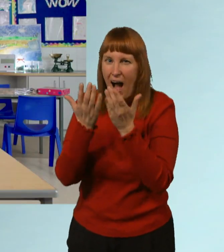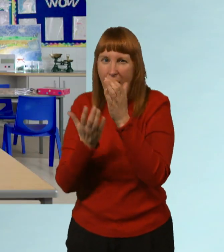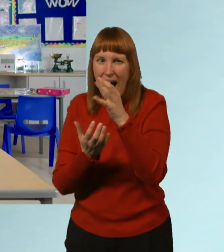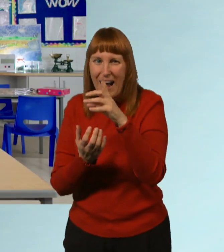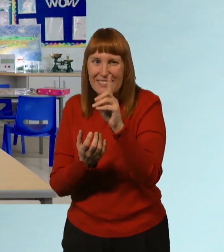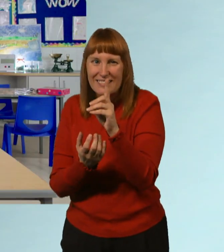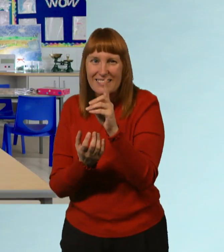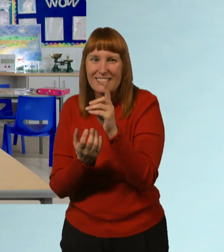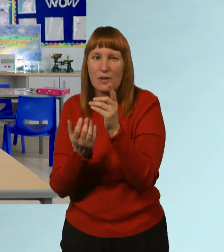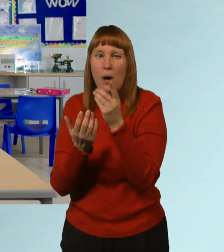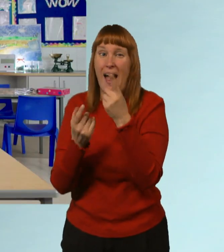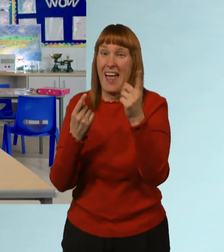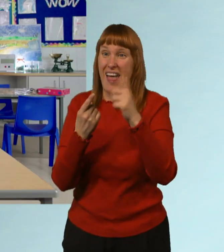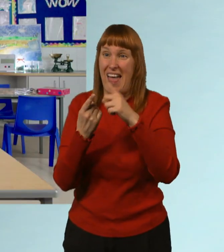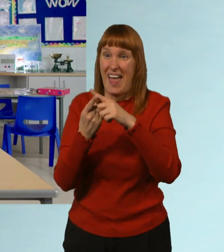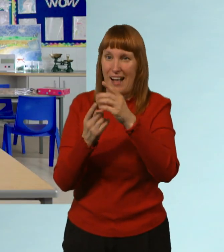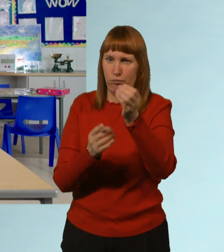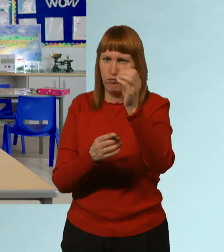now can you put the egg into the container?